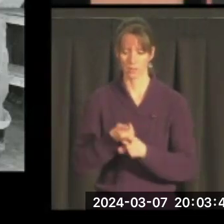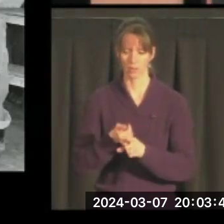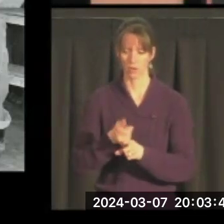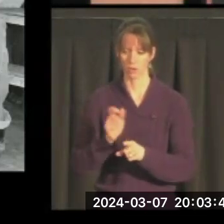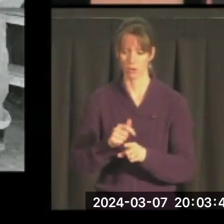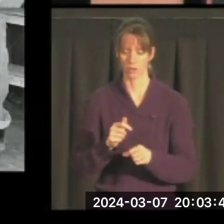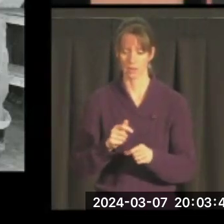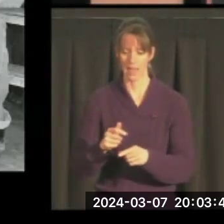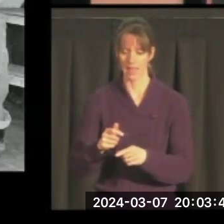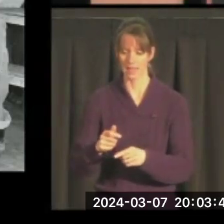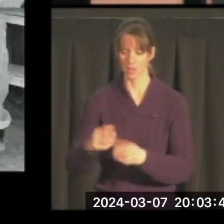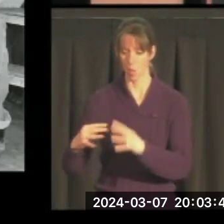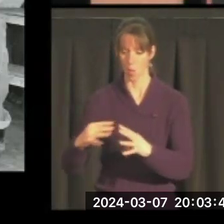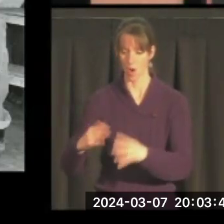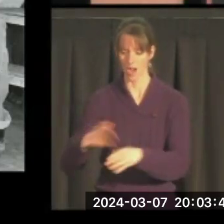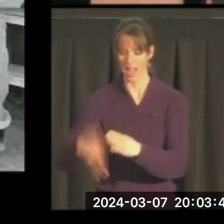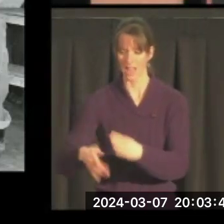a quicker end to the war in Vietnam.